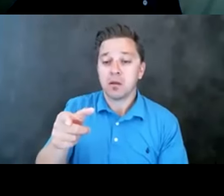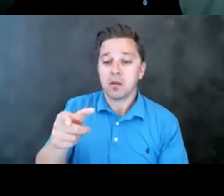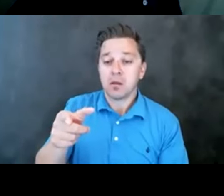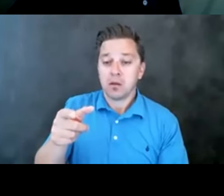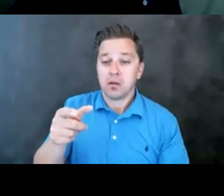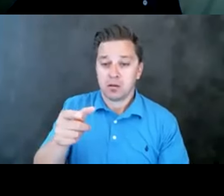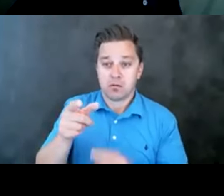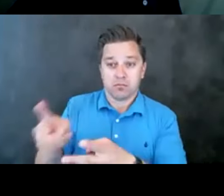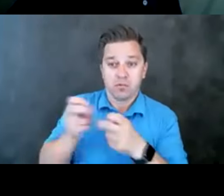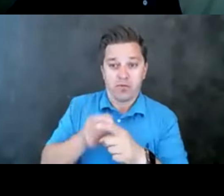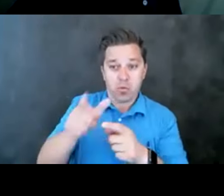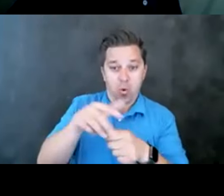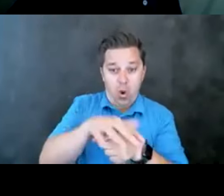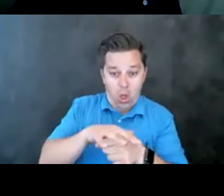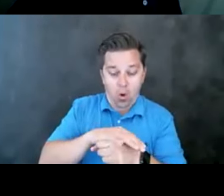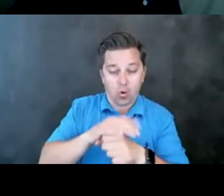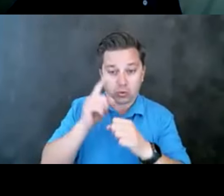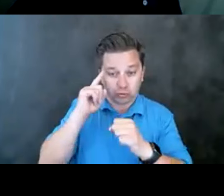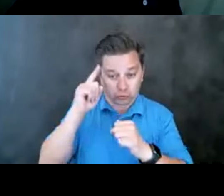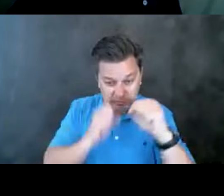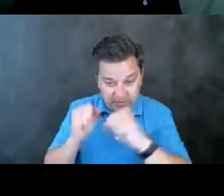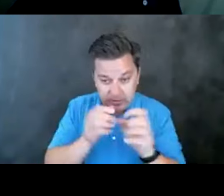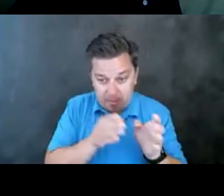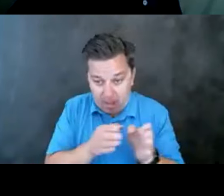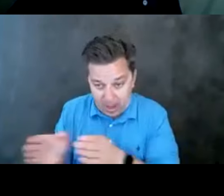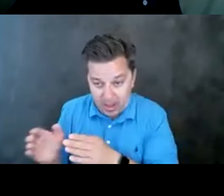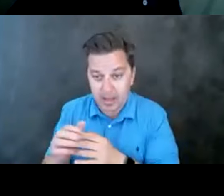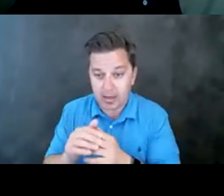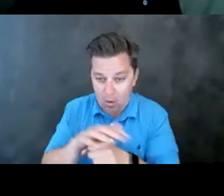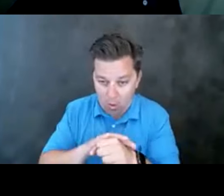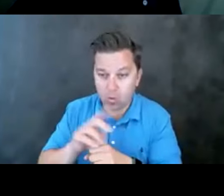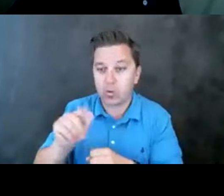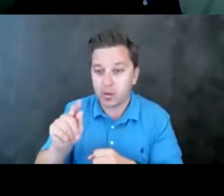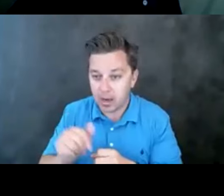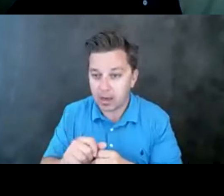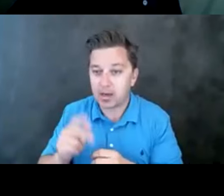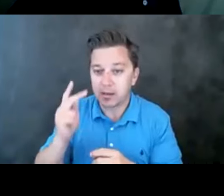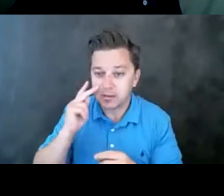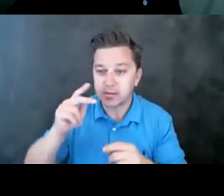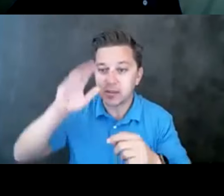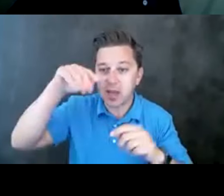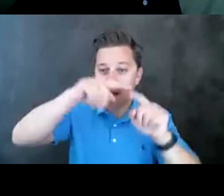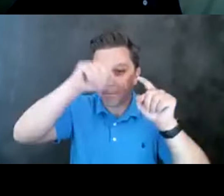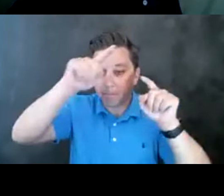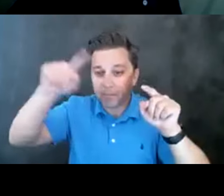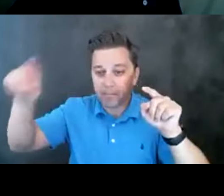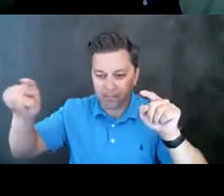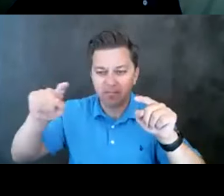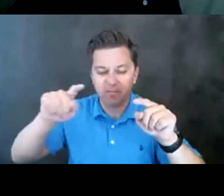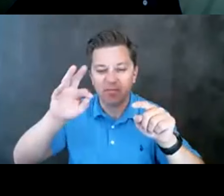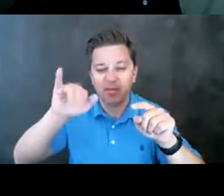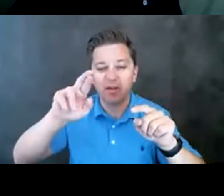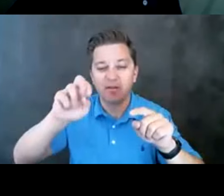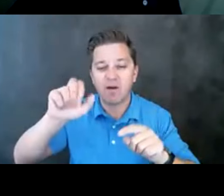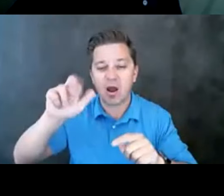plan and your local data. But cutting and piercing firearms are up here at the top, followed by hanging and